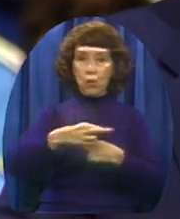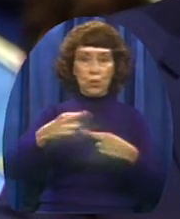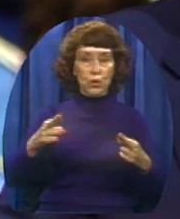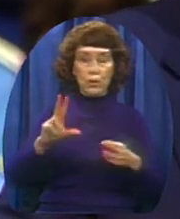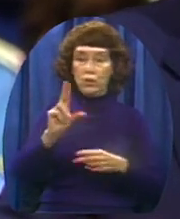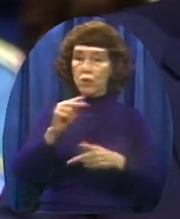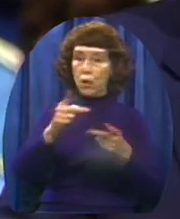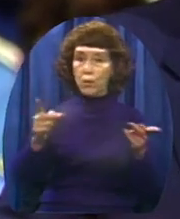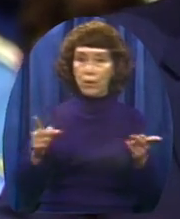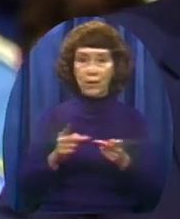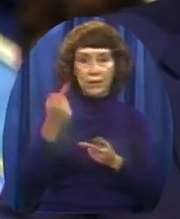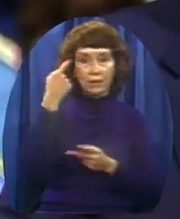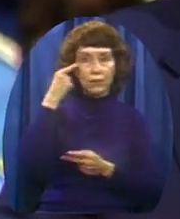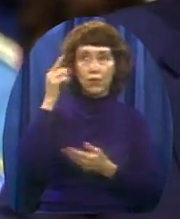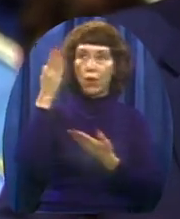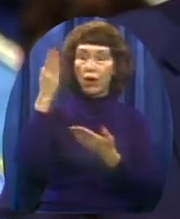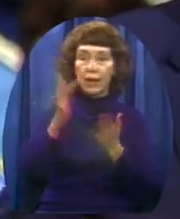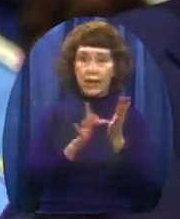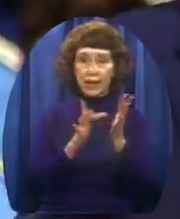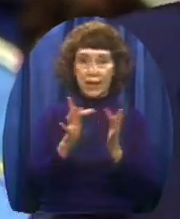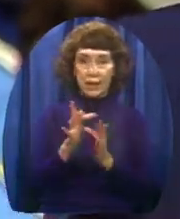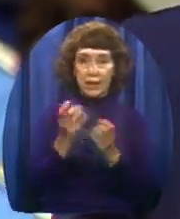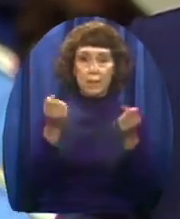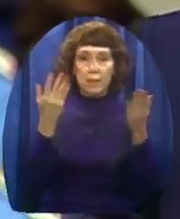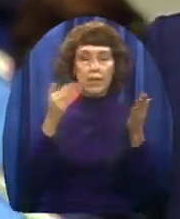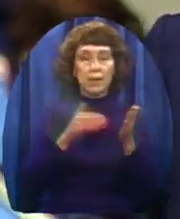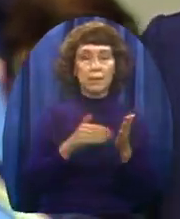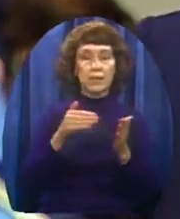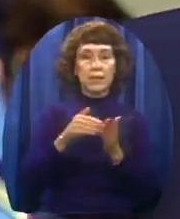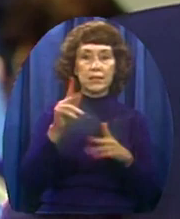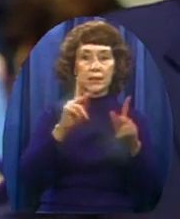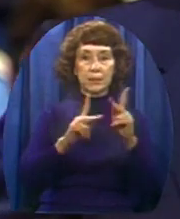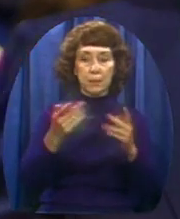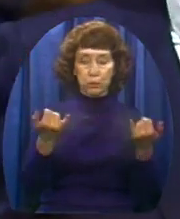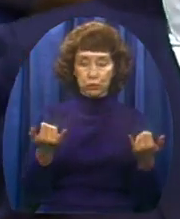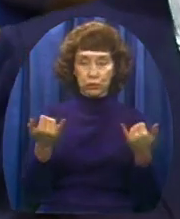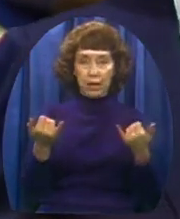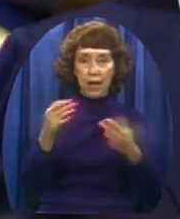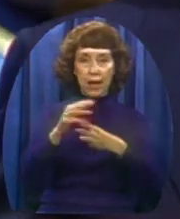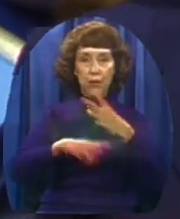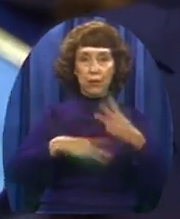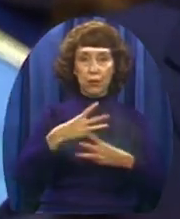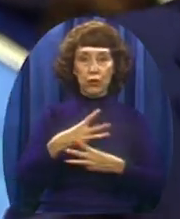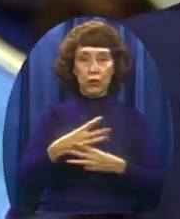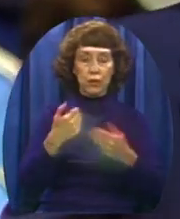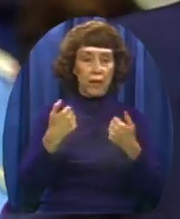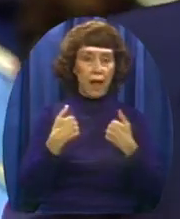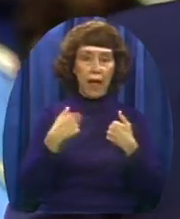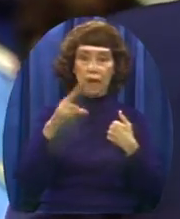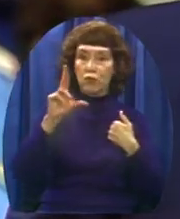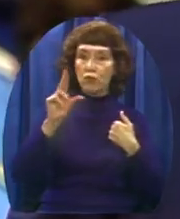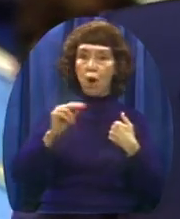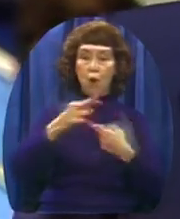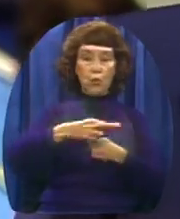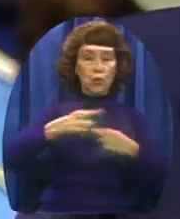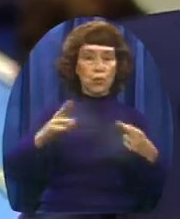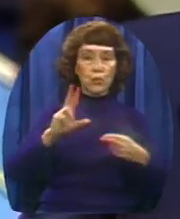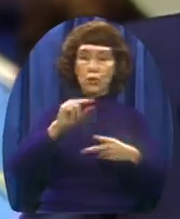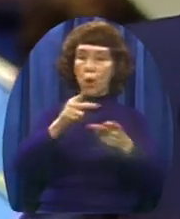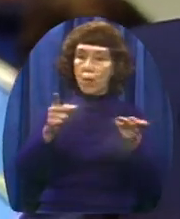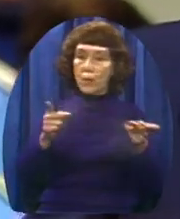room for him. There are millions of people today in our world who have no room for Jesus, but one day,